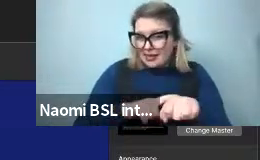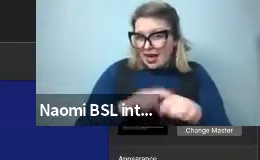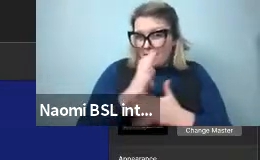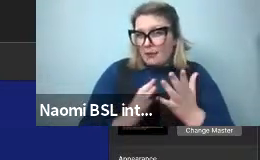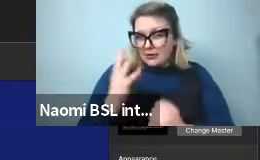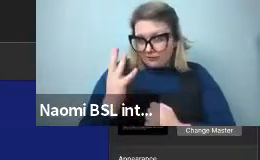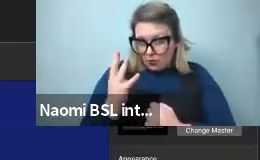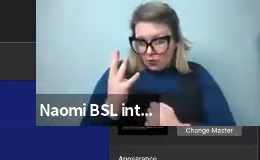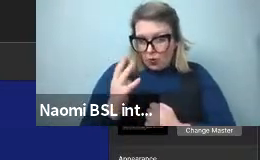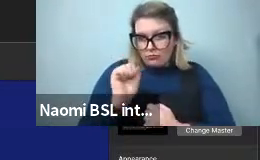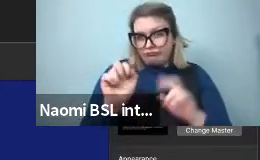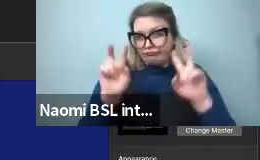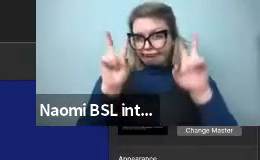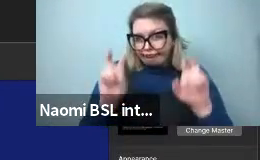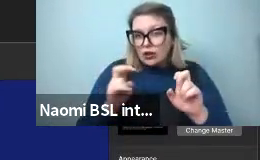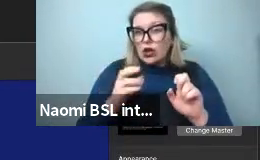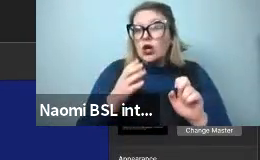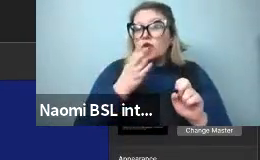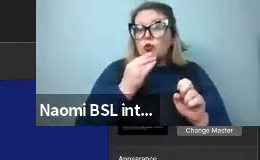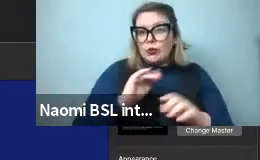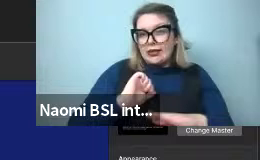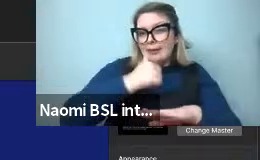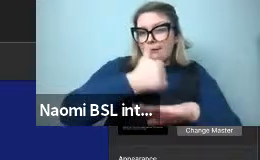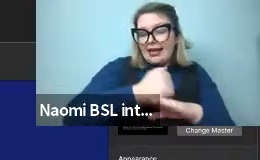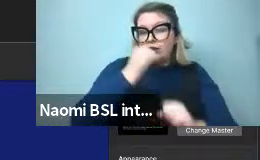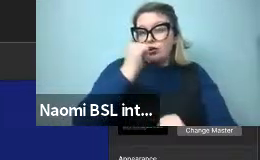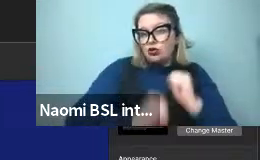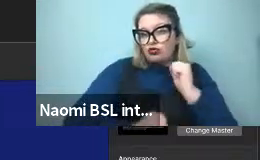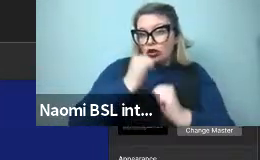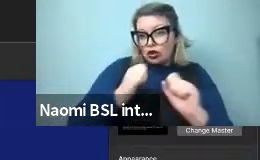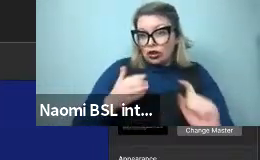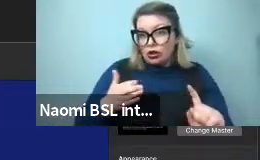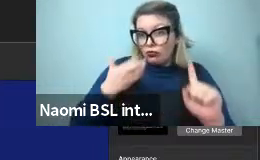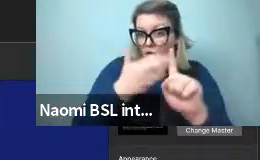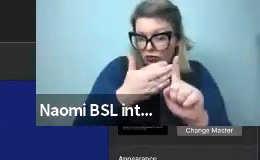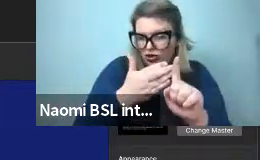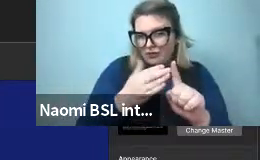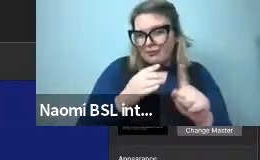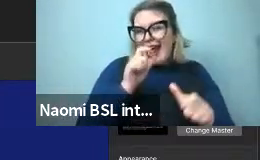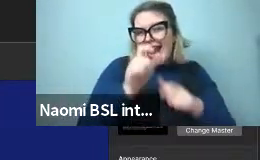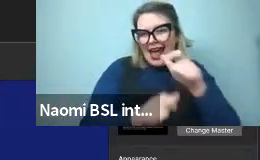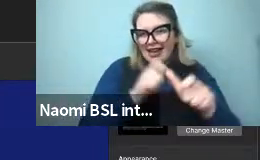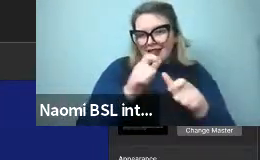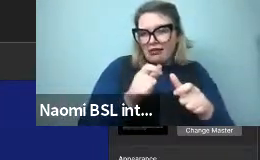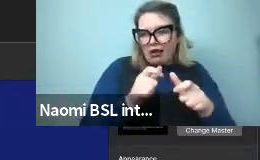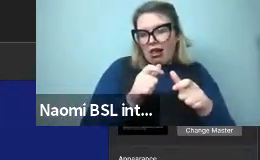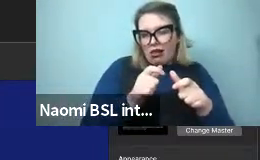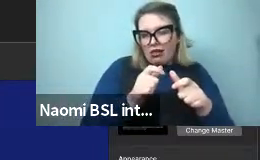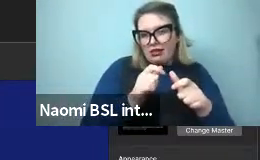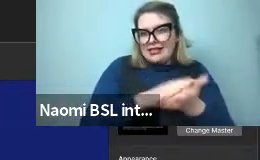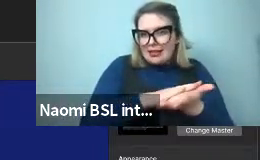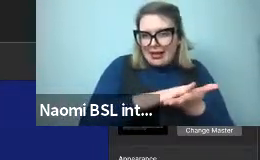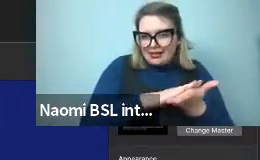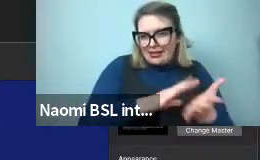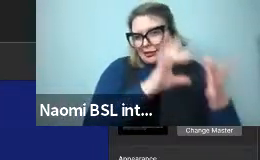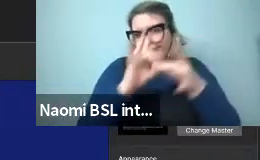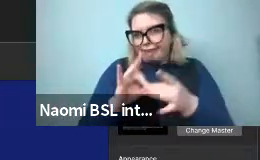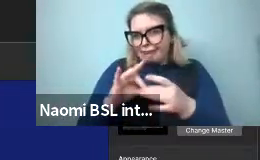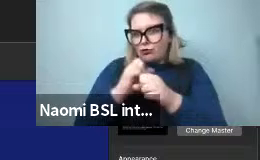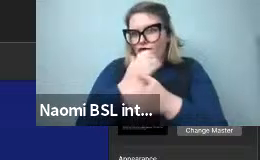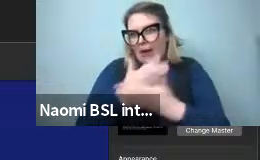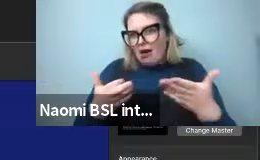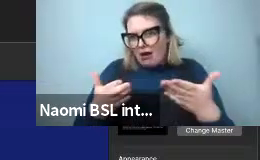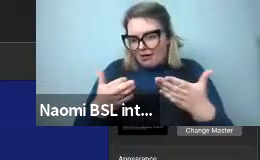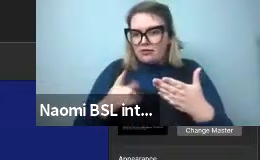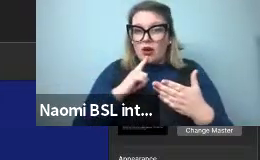Usage-Based Constructionist Approach, Where Lexical Semantics Meets Grammar. So please do sign up for that. And then I would